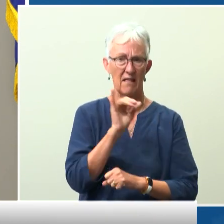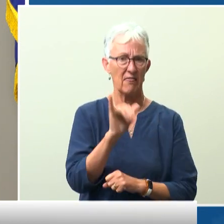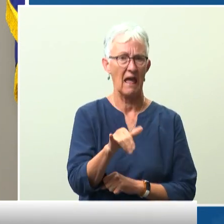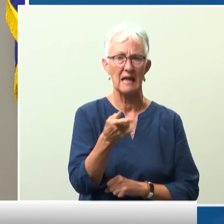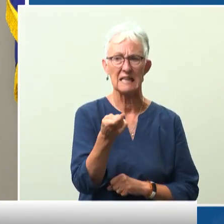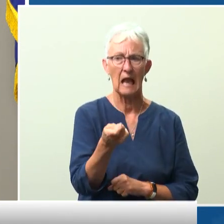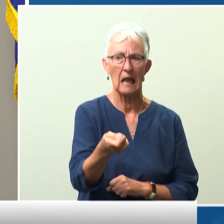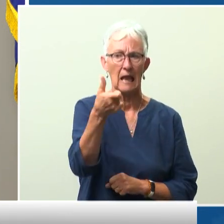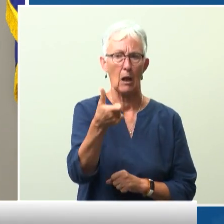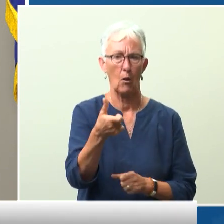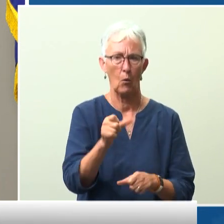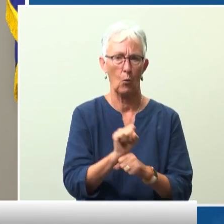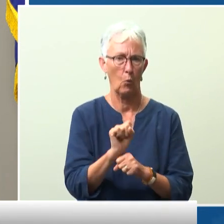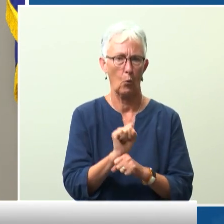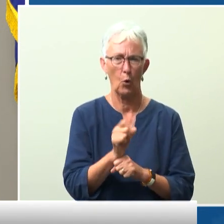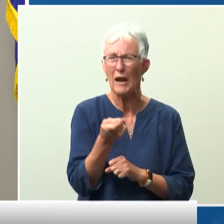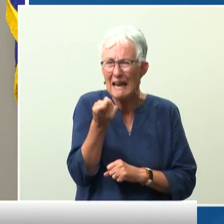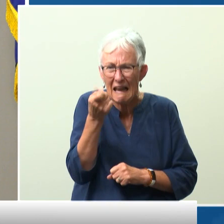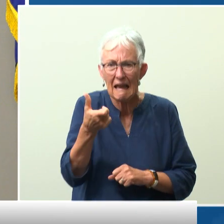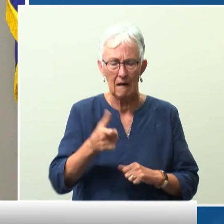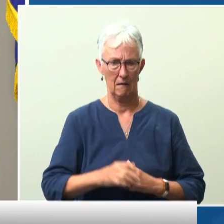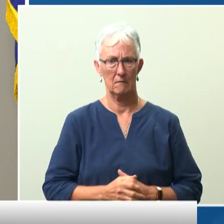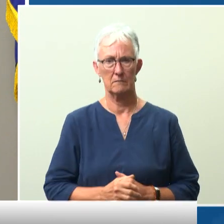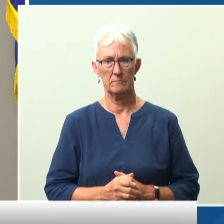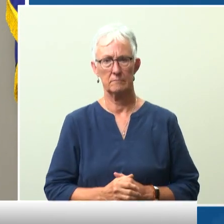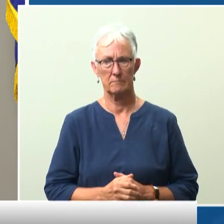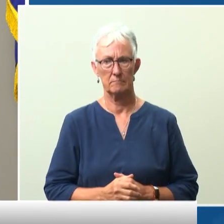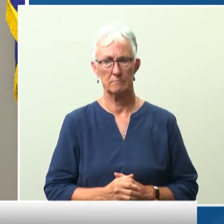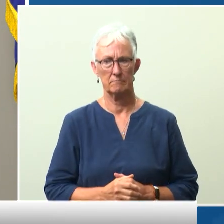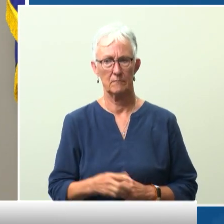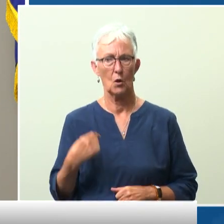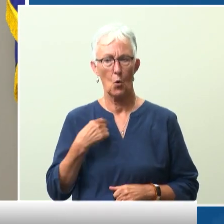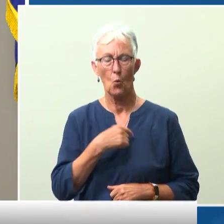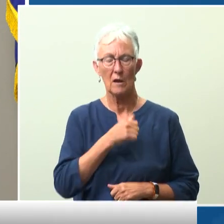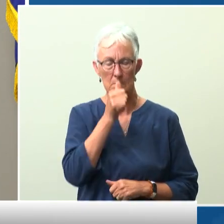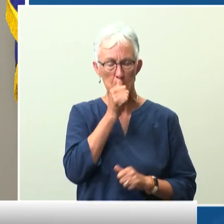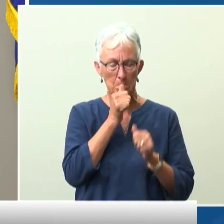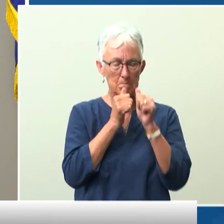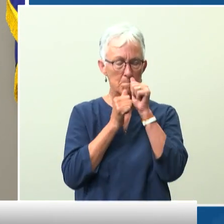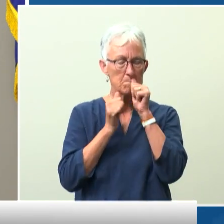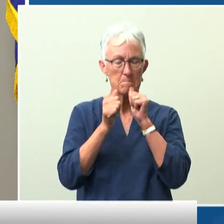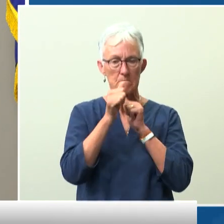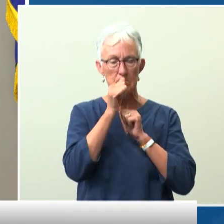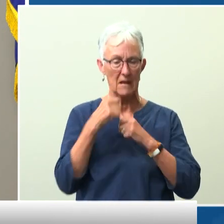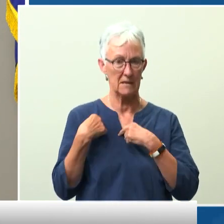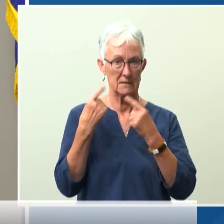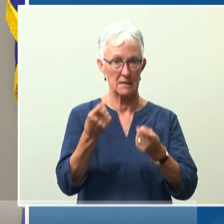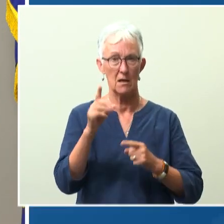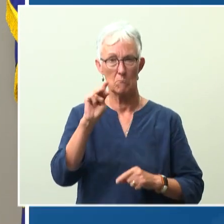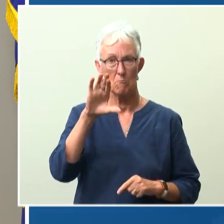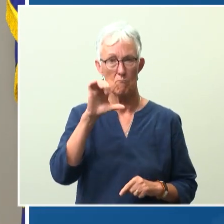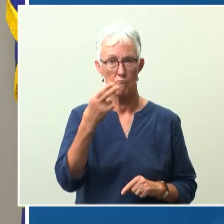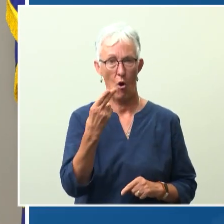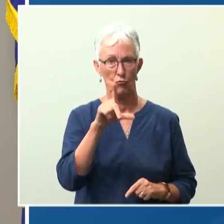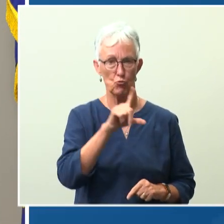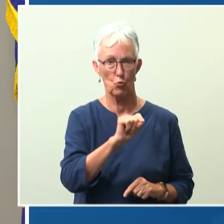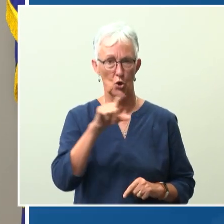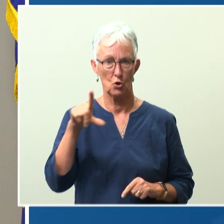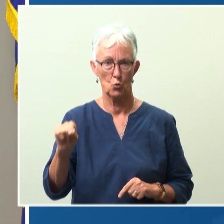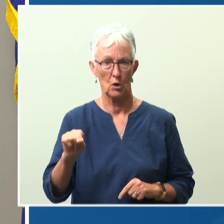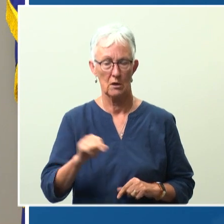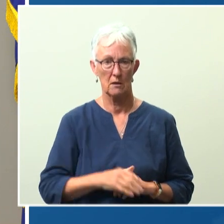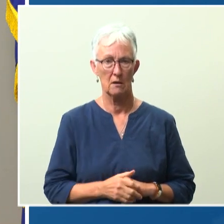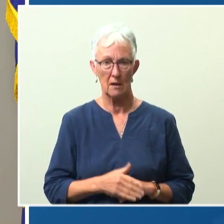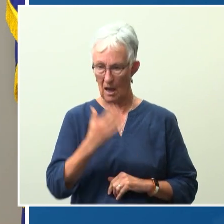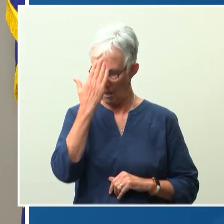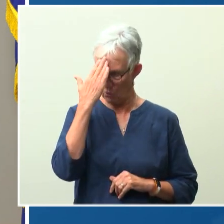Our youth have put up with so much since March of 2020. Children do not like it when they are not in control.